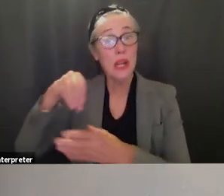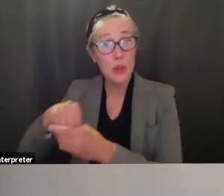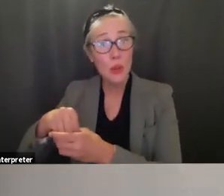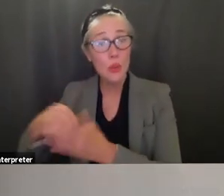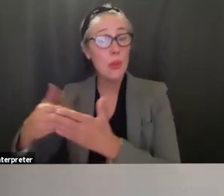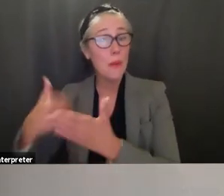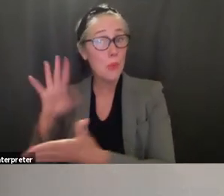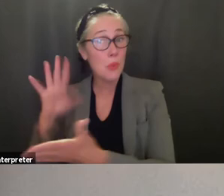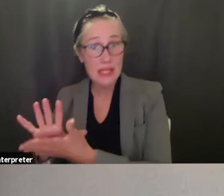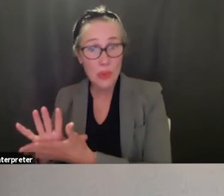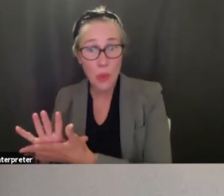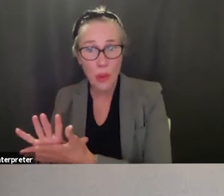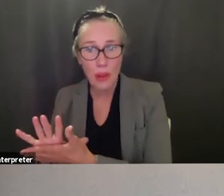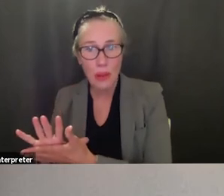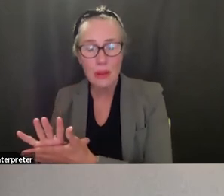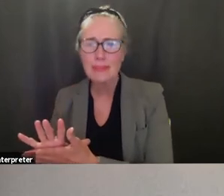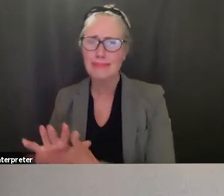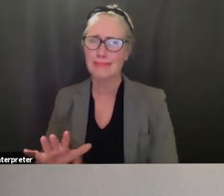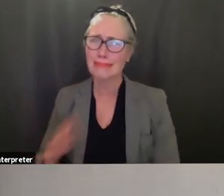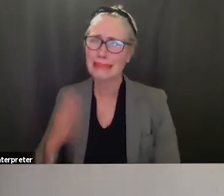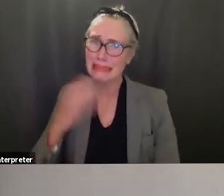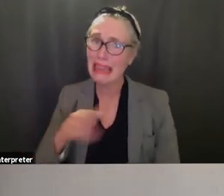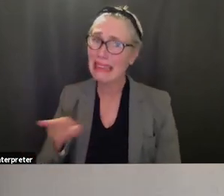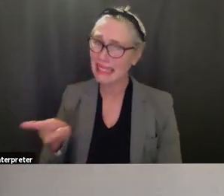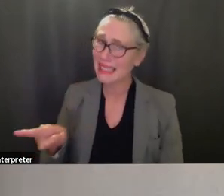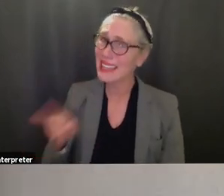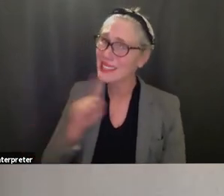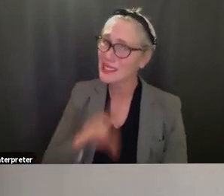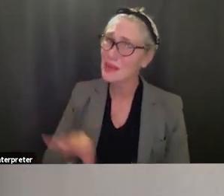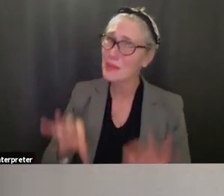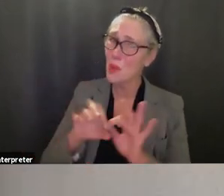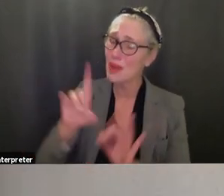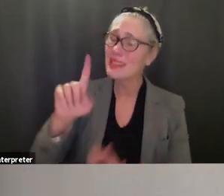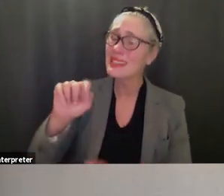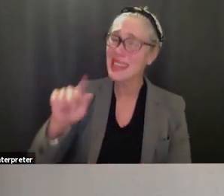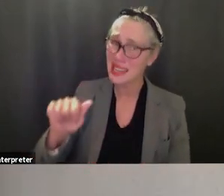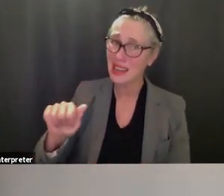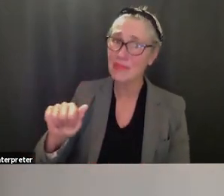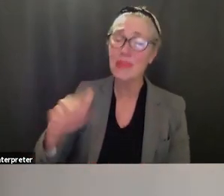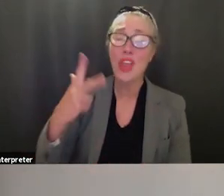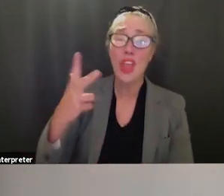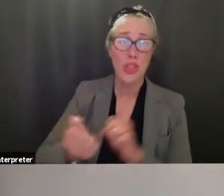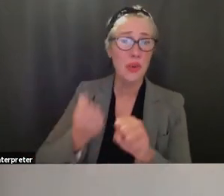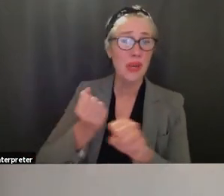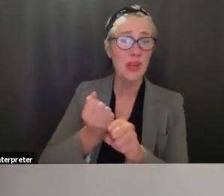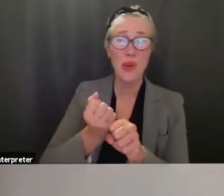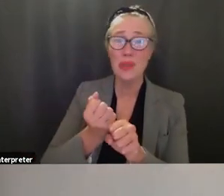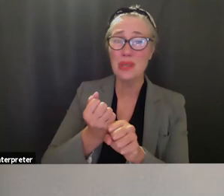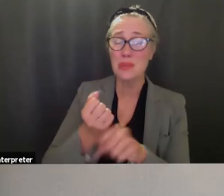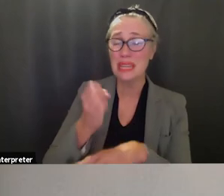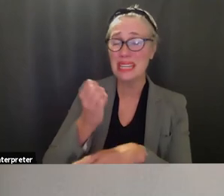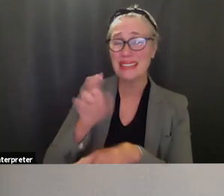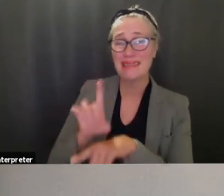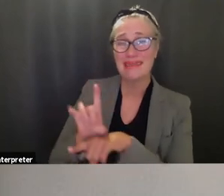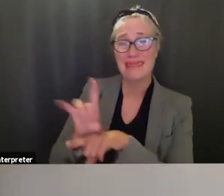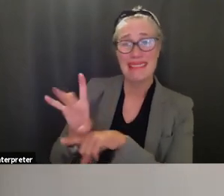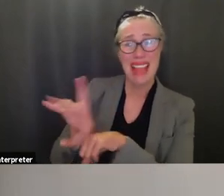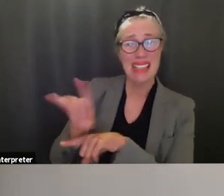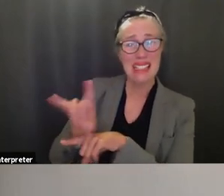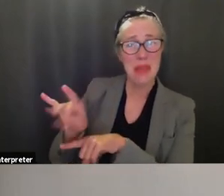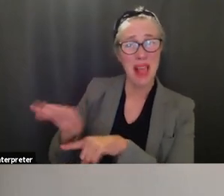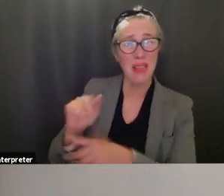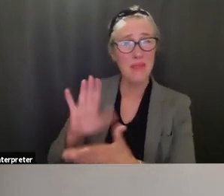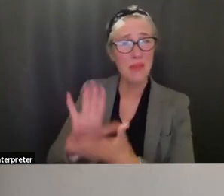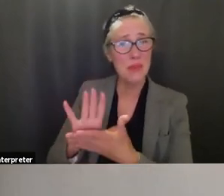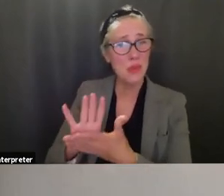very you know that sadly that's data that you know three year olds are being expelled disproportionately as well and so i think as we look